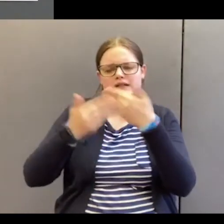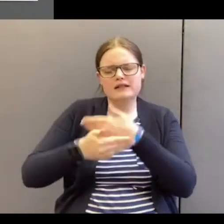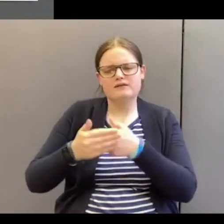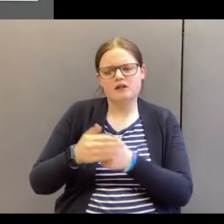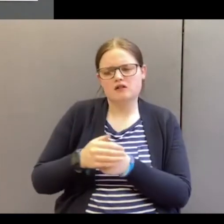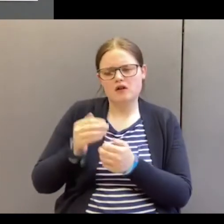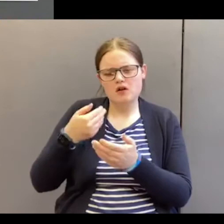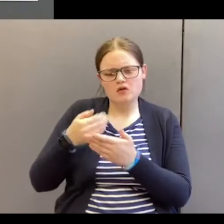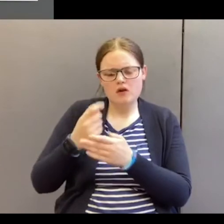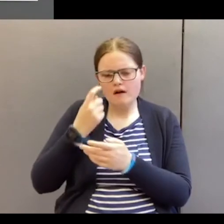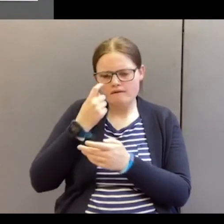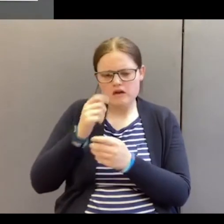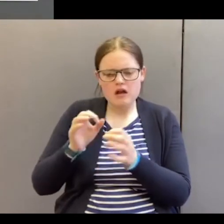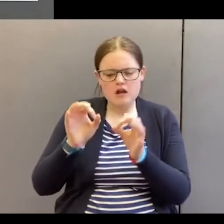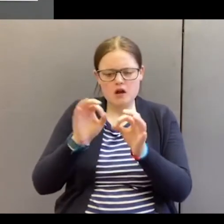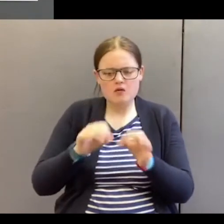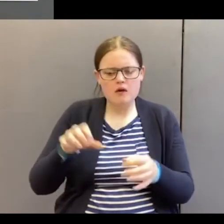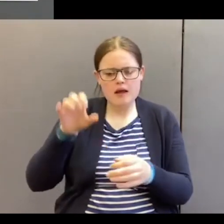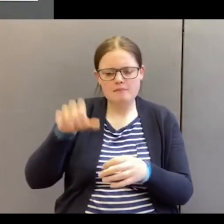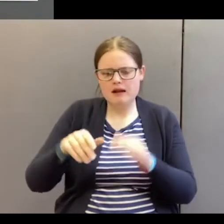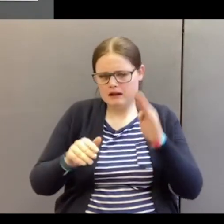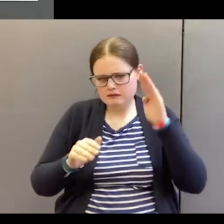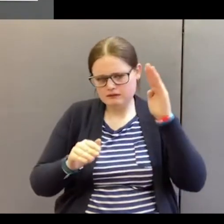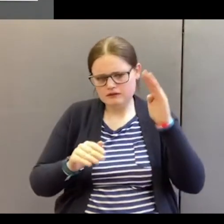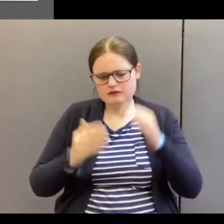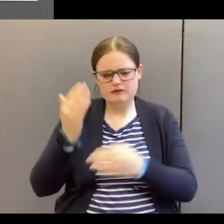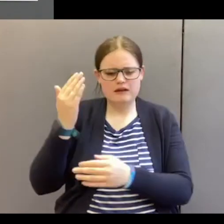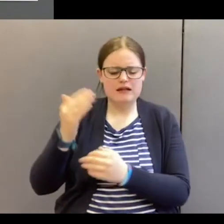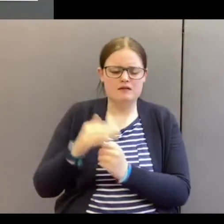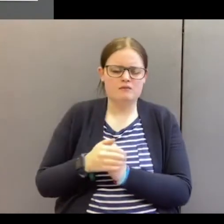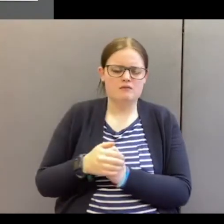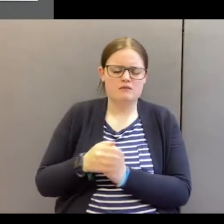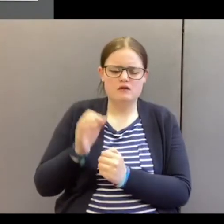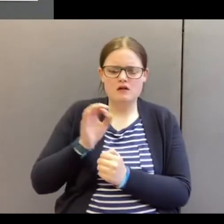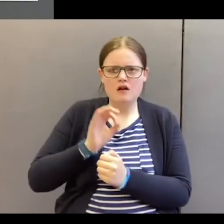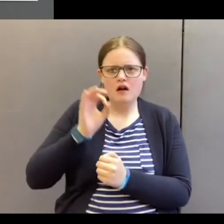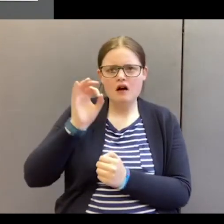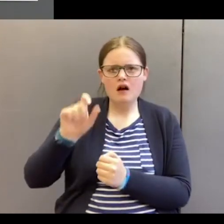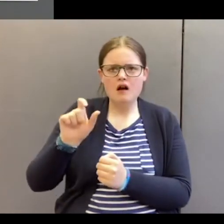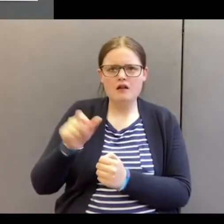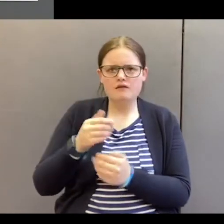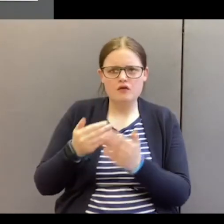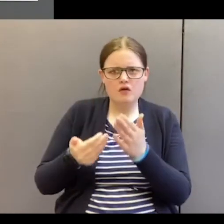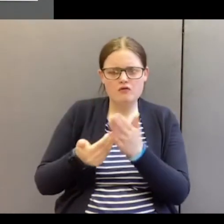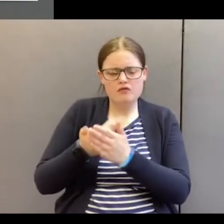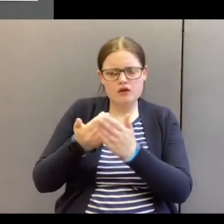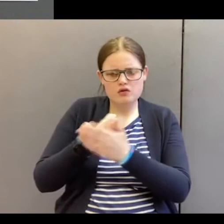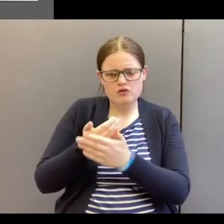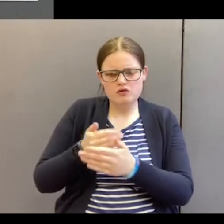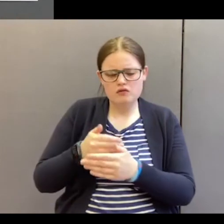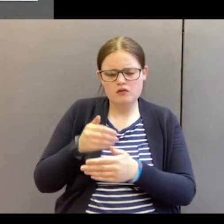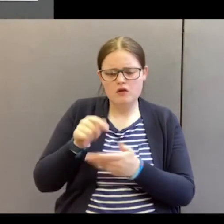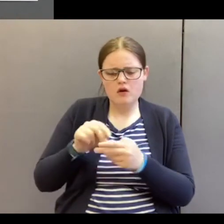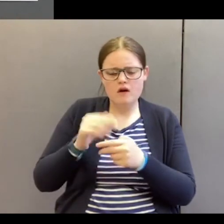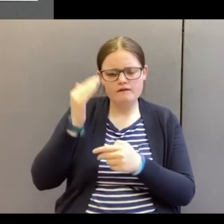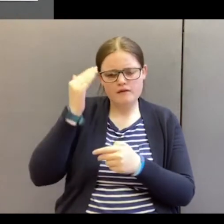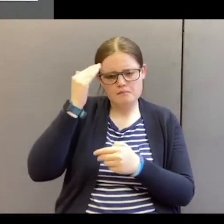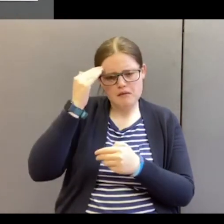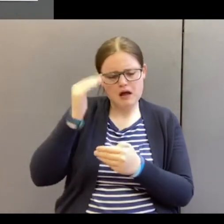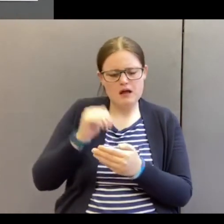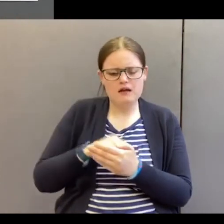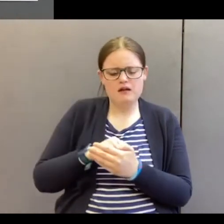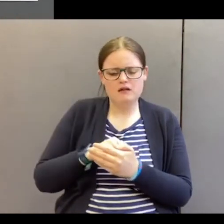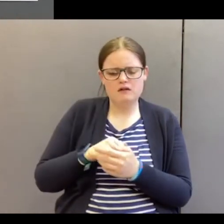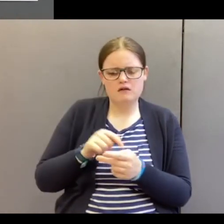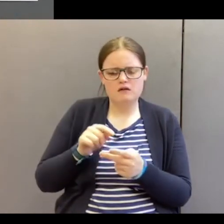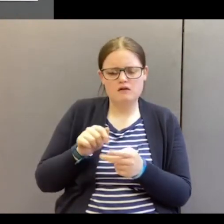find a place, call out to him, ask for that renewing of your mind and of